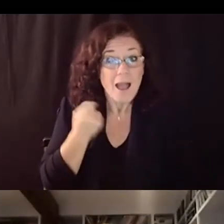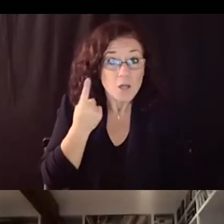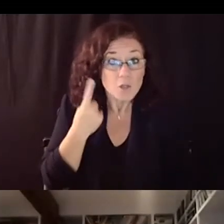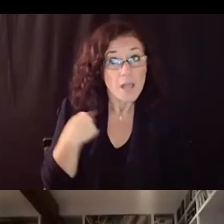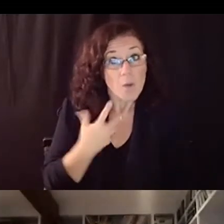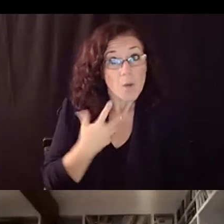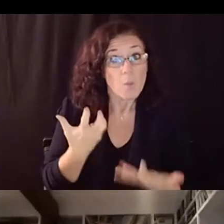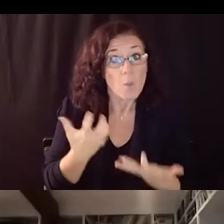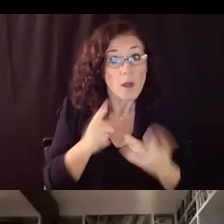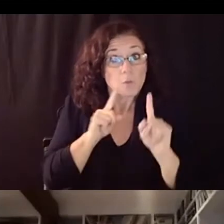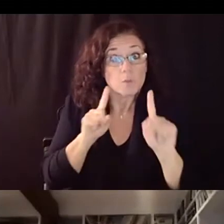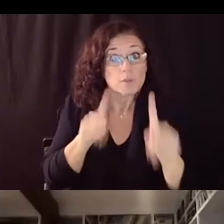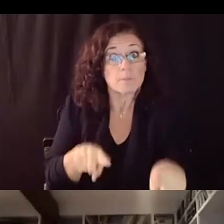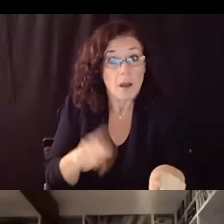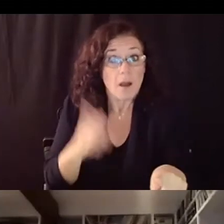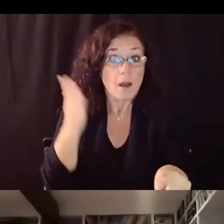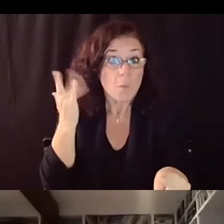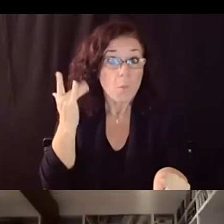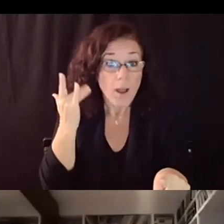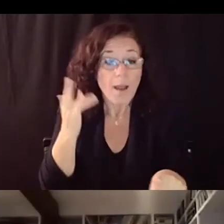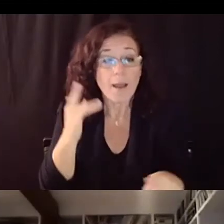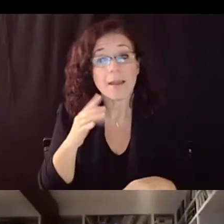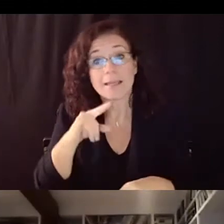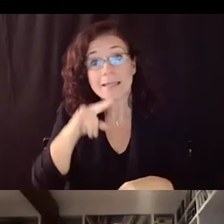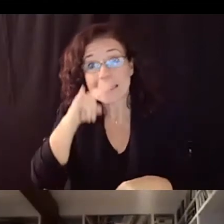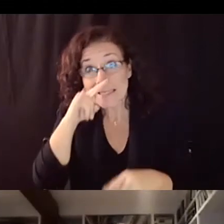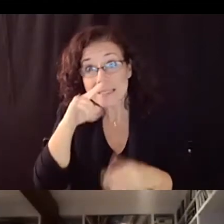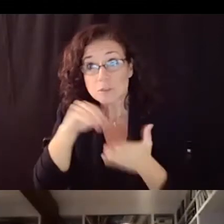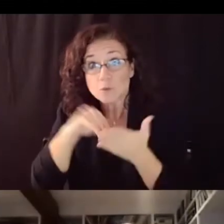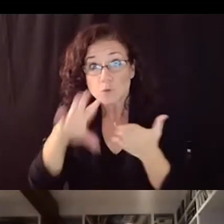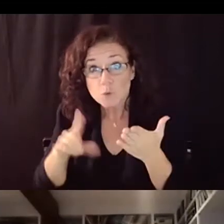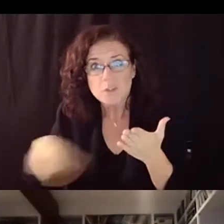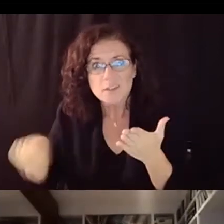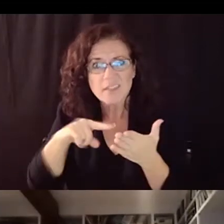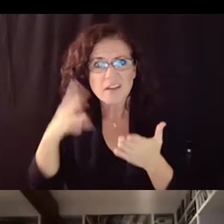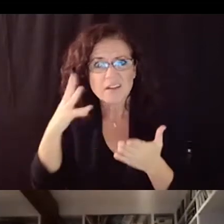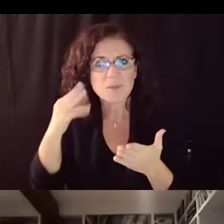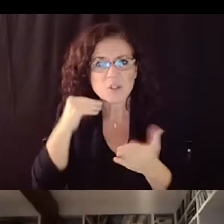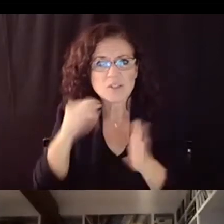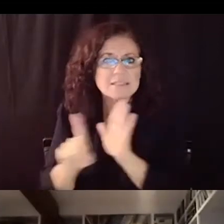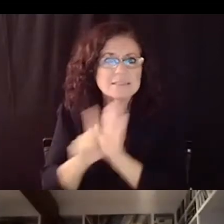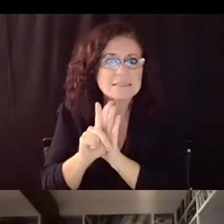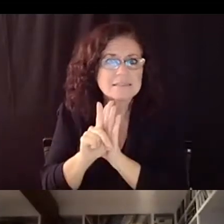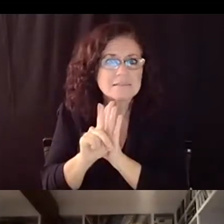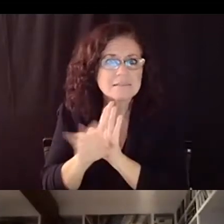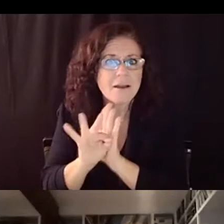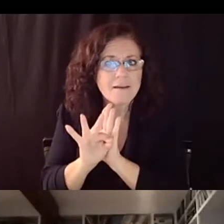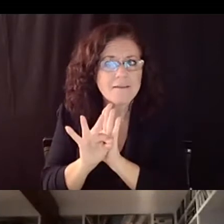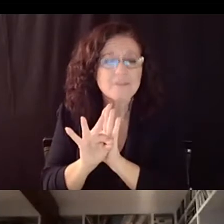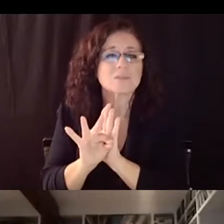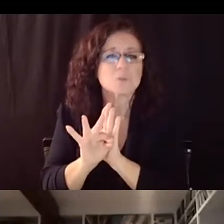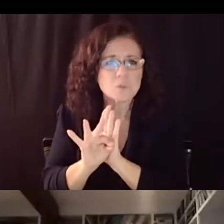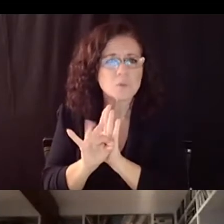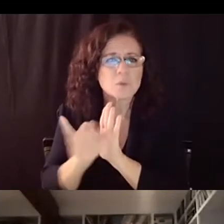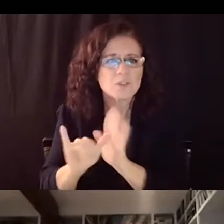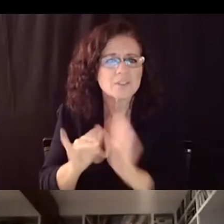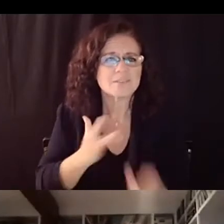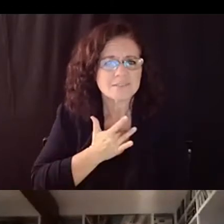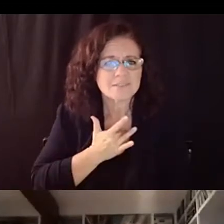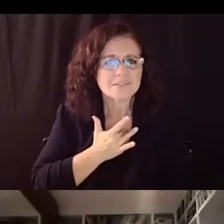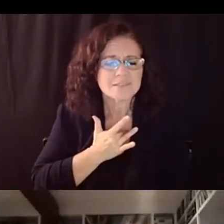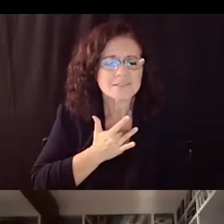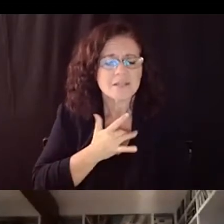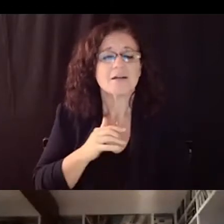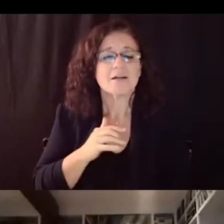have a lot of kids with um d's and f's um but i want to hearken back to the fact that you know we